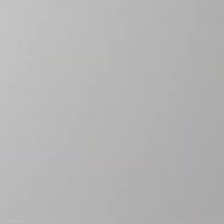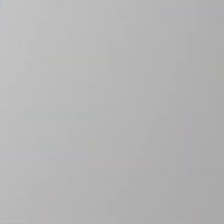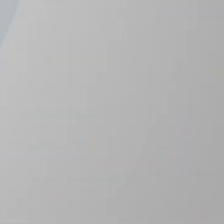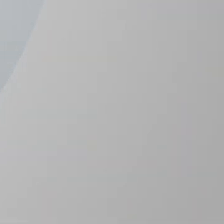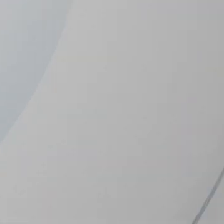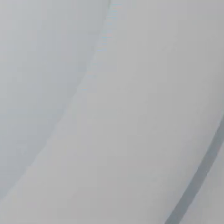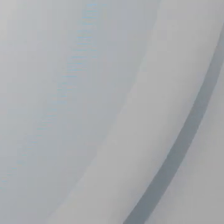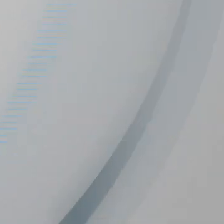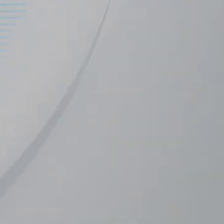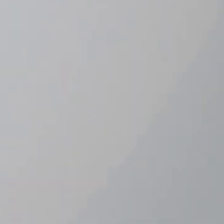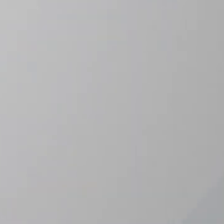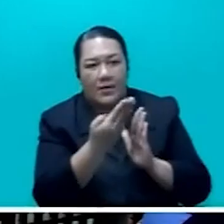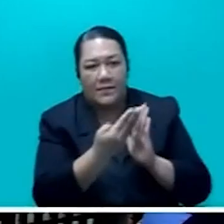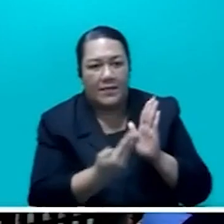Thank you. Thank you. Thank you.